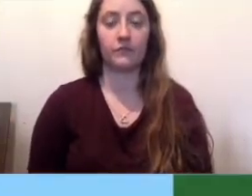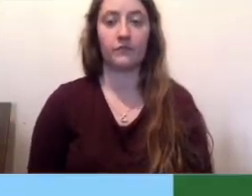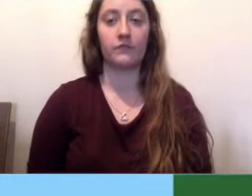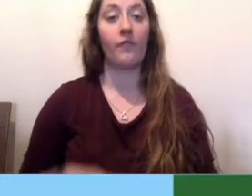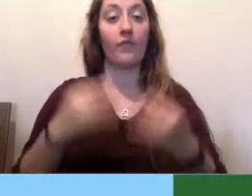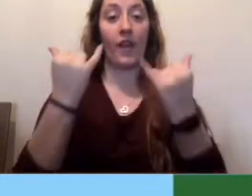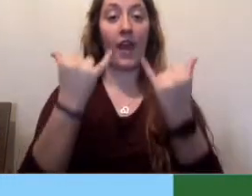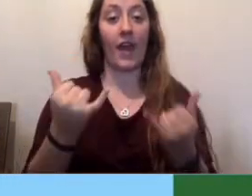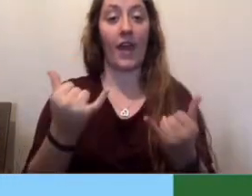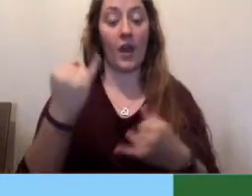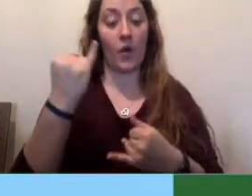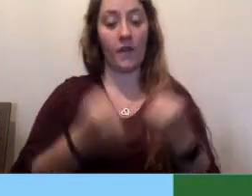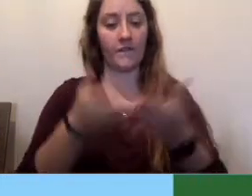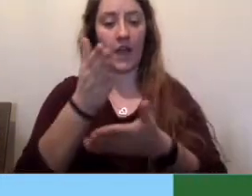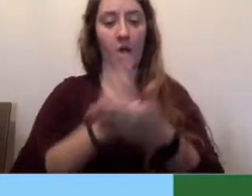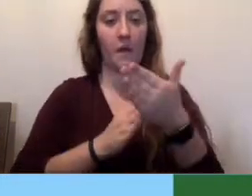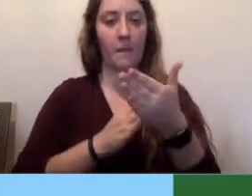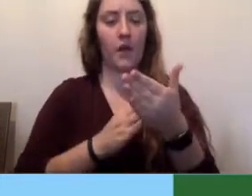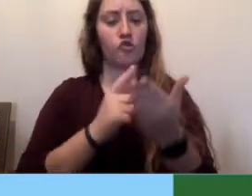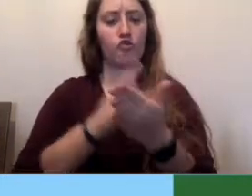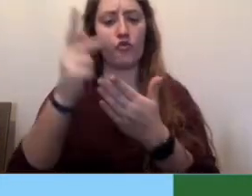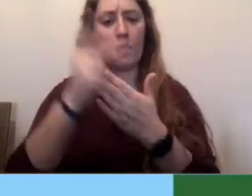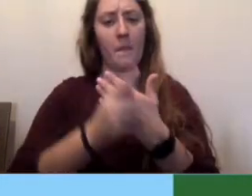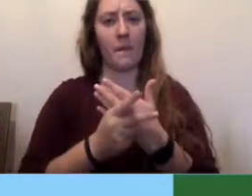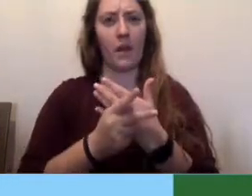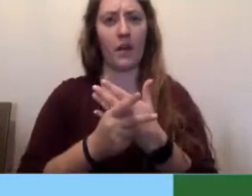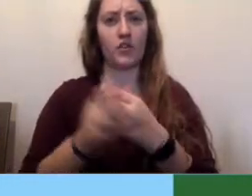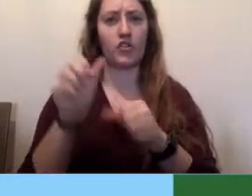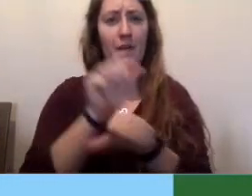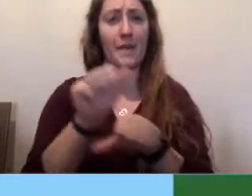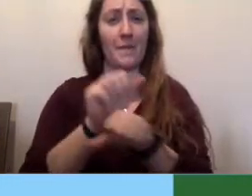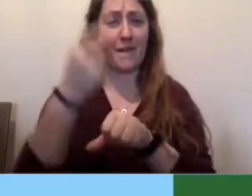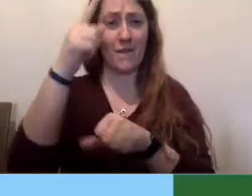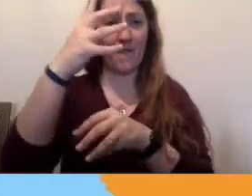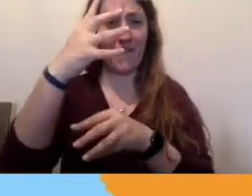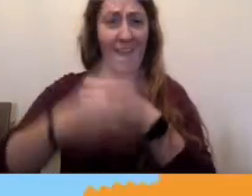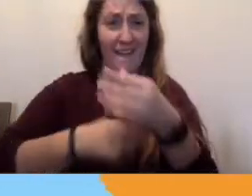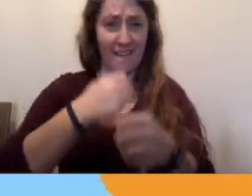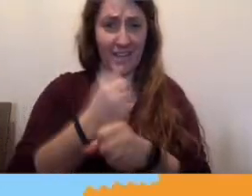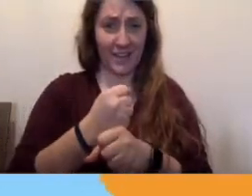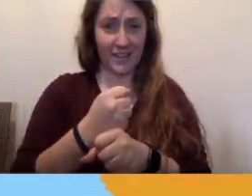And now, the final piece to a project five years in the making.